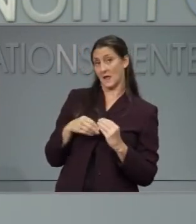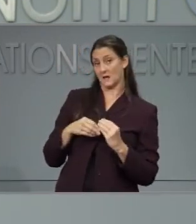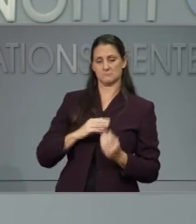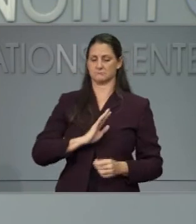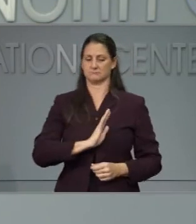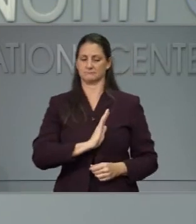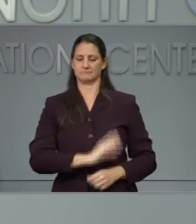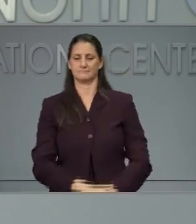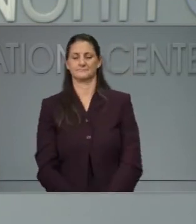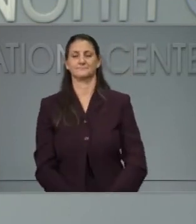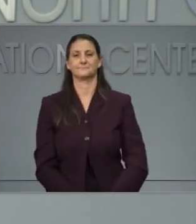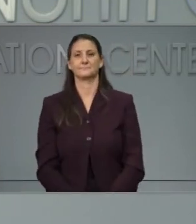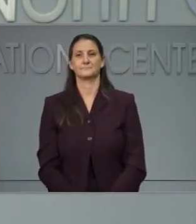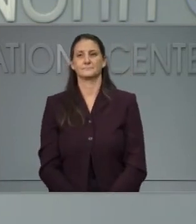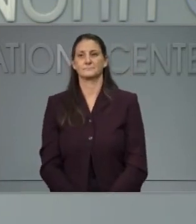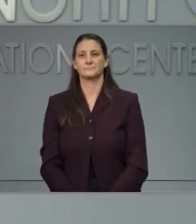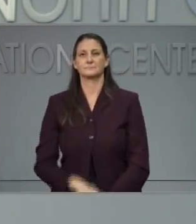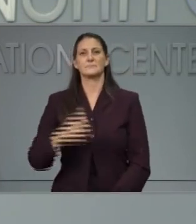Next question, please.